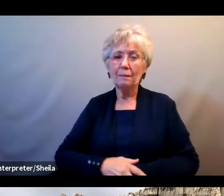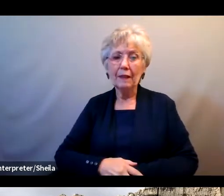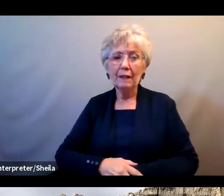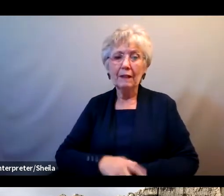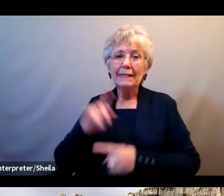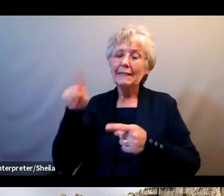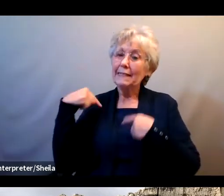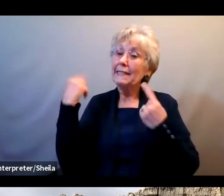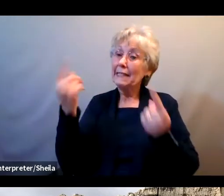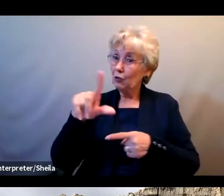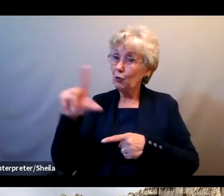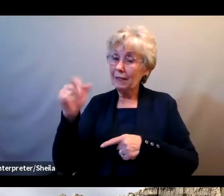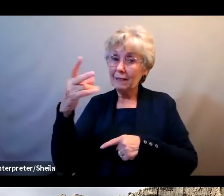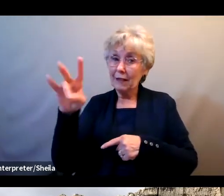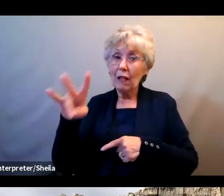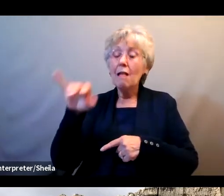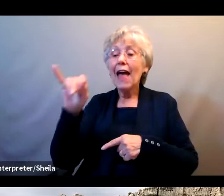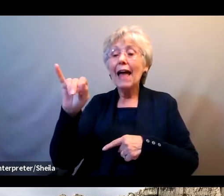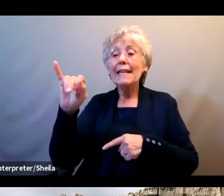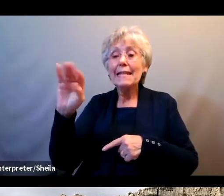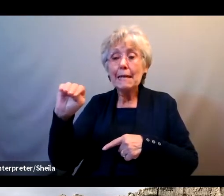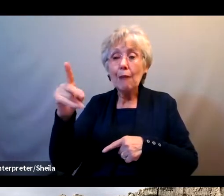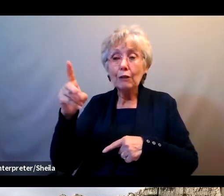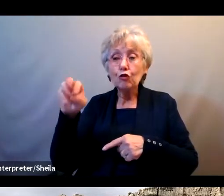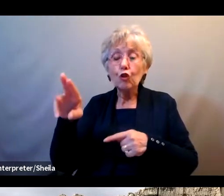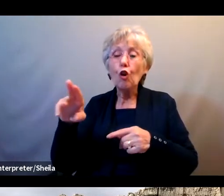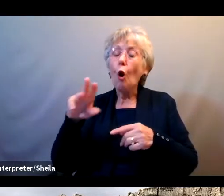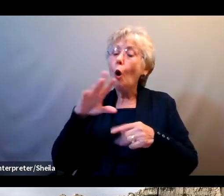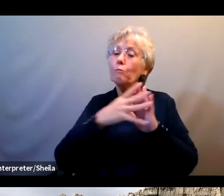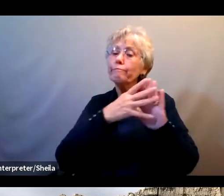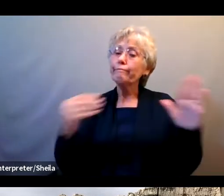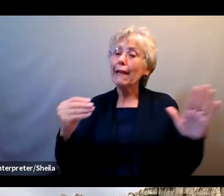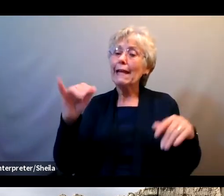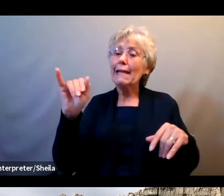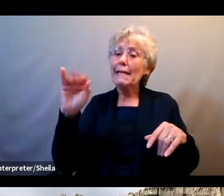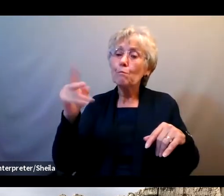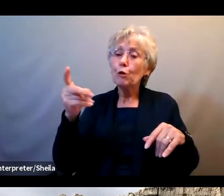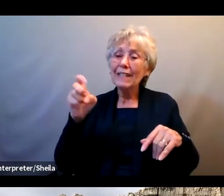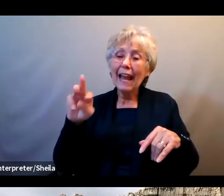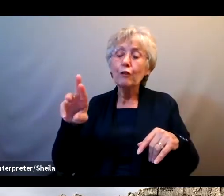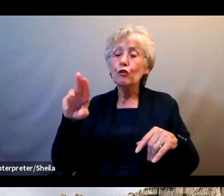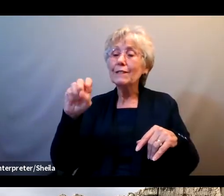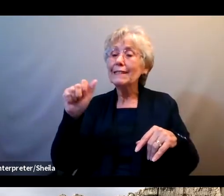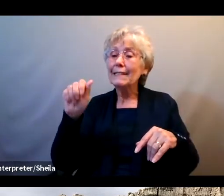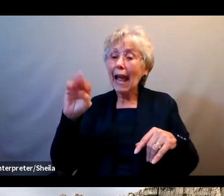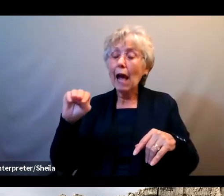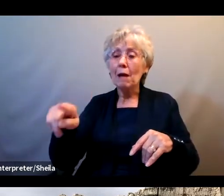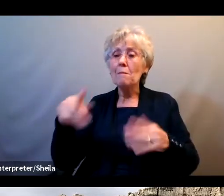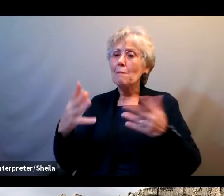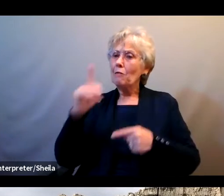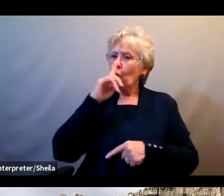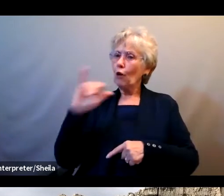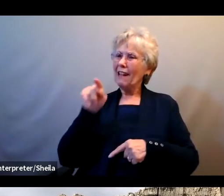Imposter scammers or impersonator scammers may claim to be a well known company or a beloved family member.